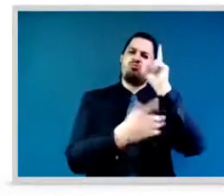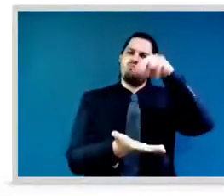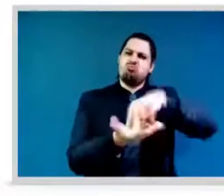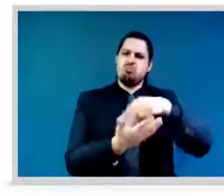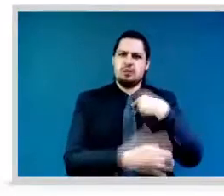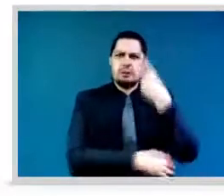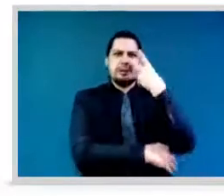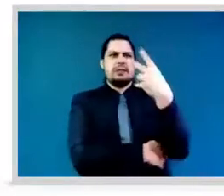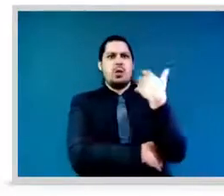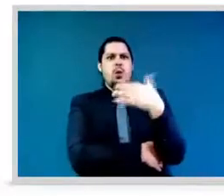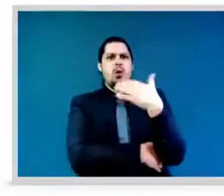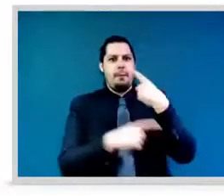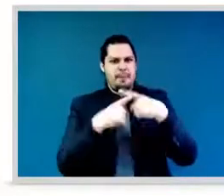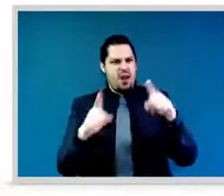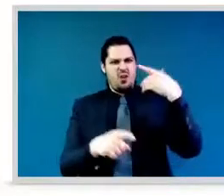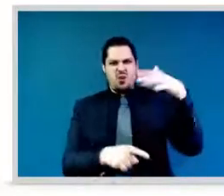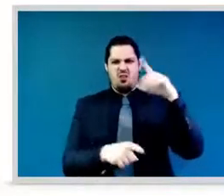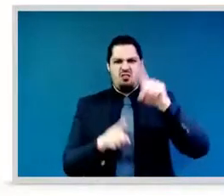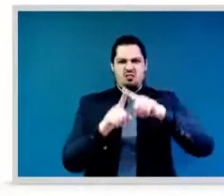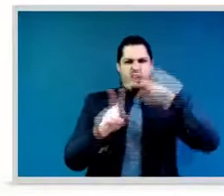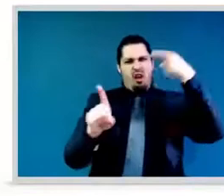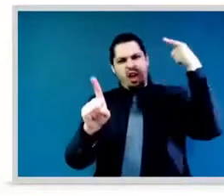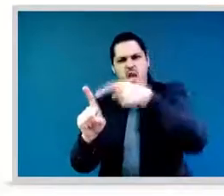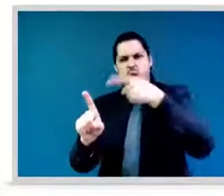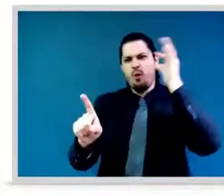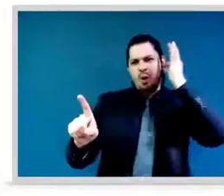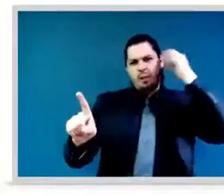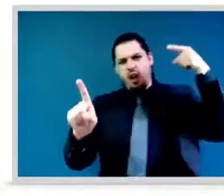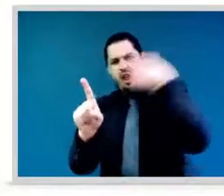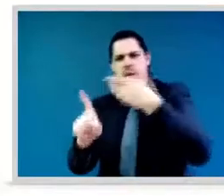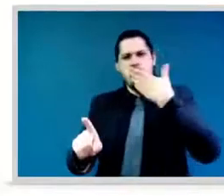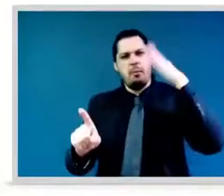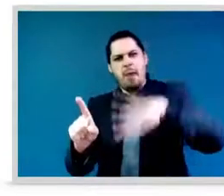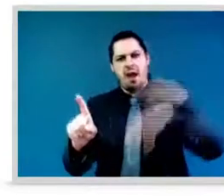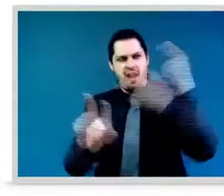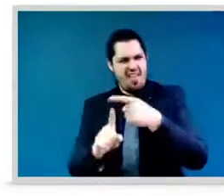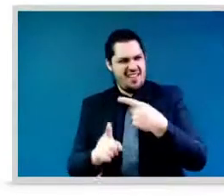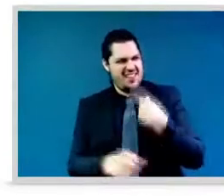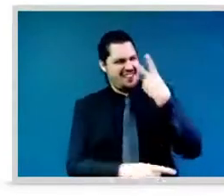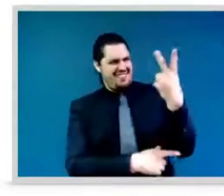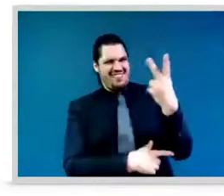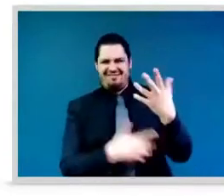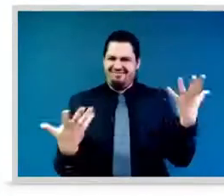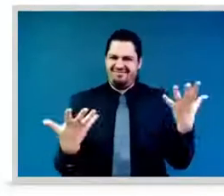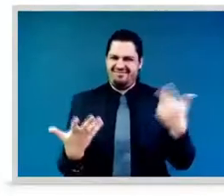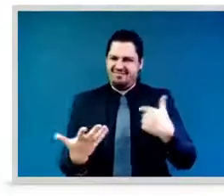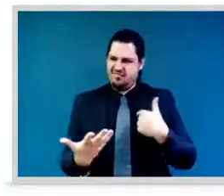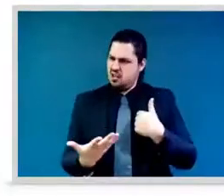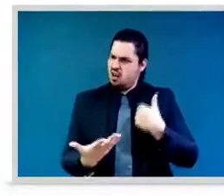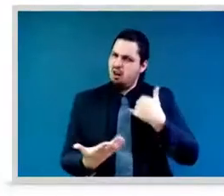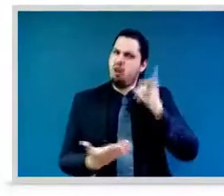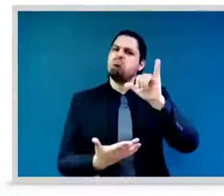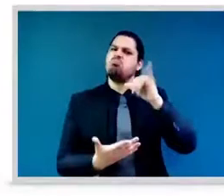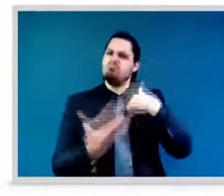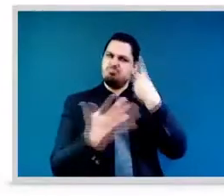very conservative and even aggressive speeches in places where